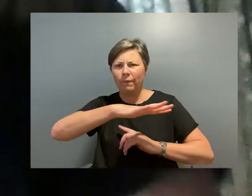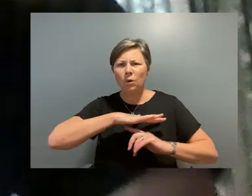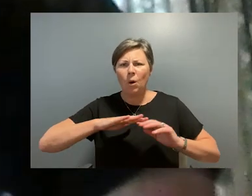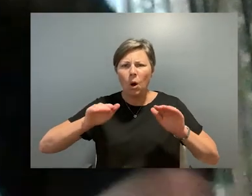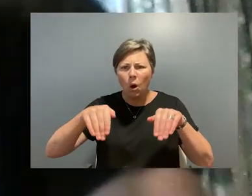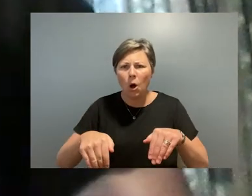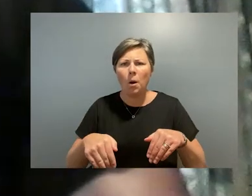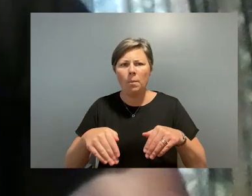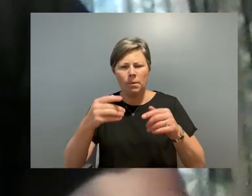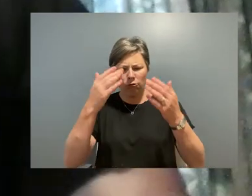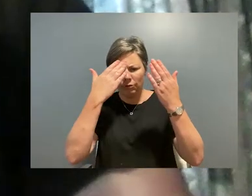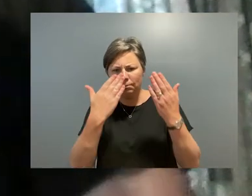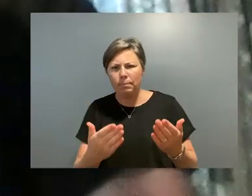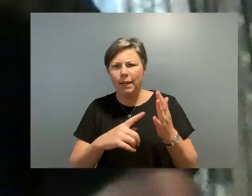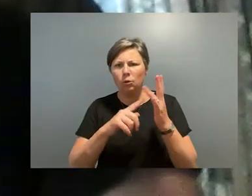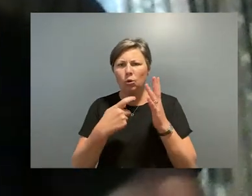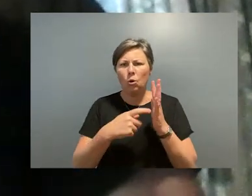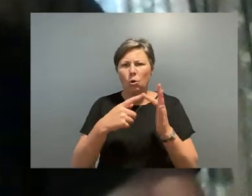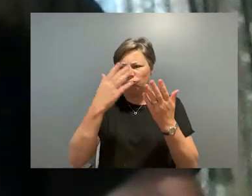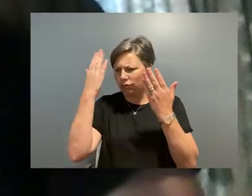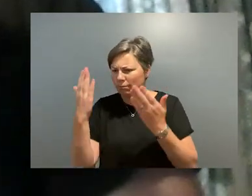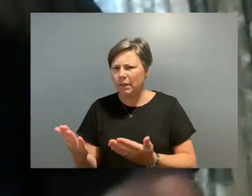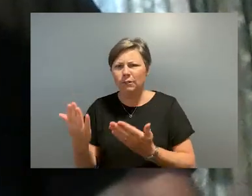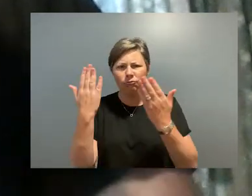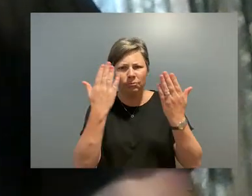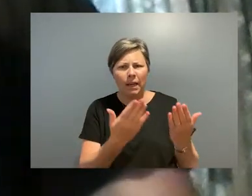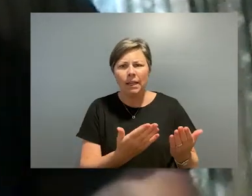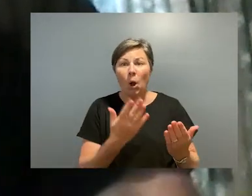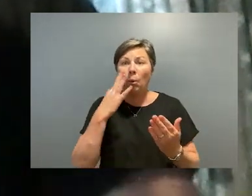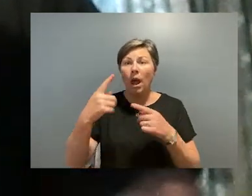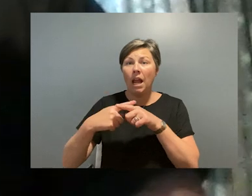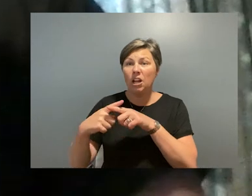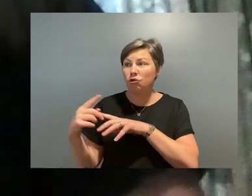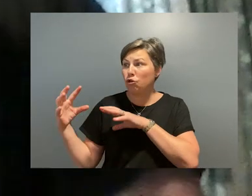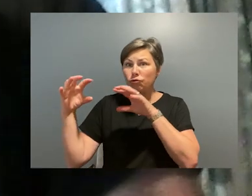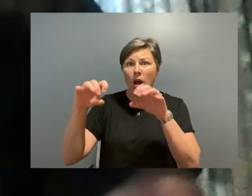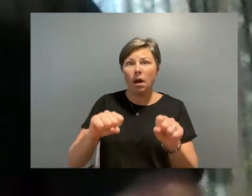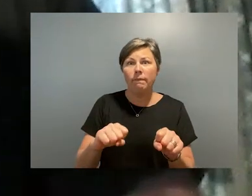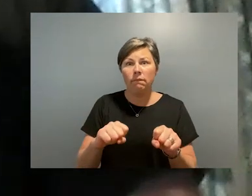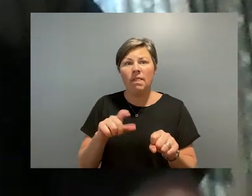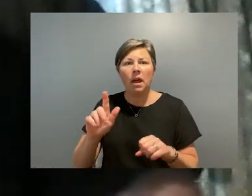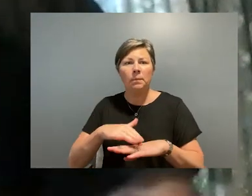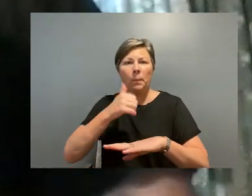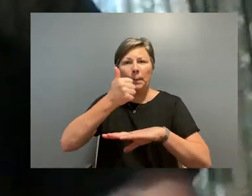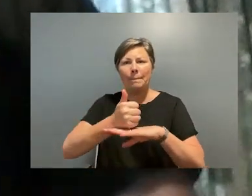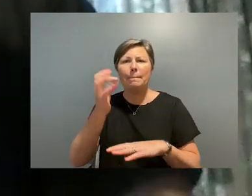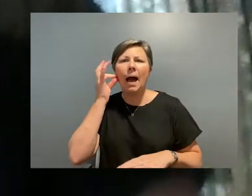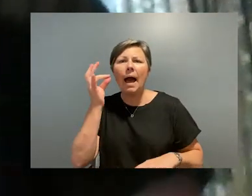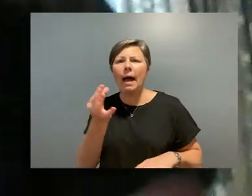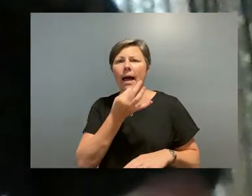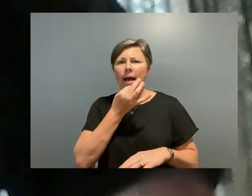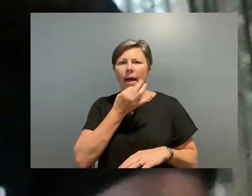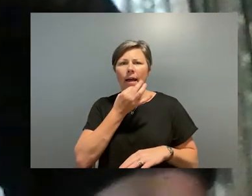knowledge, the responsibility. And when the English arrived on our country, they noted park lands, gentlemen's estates,